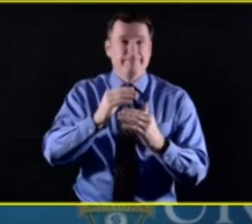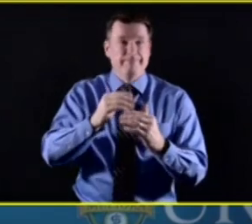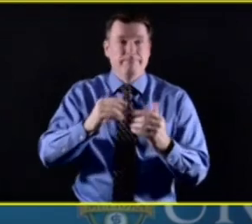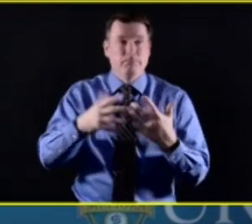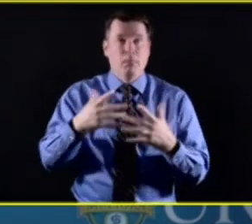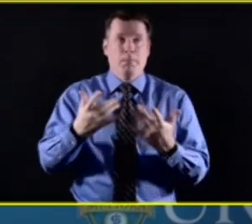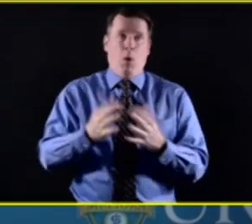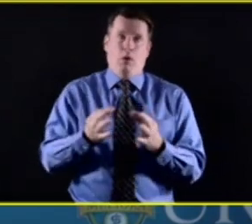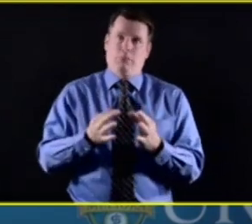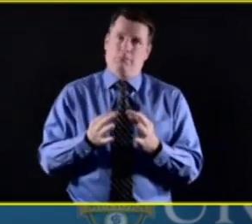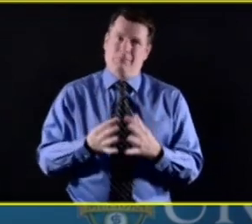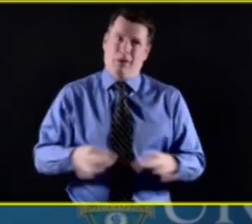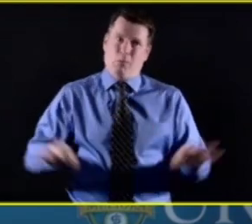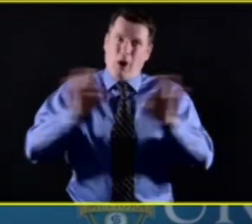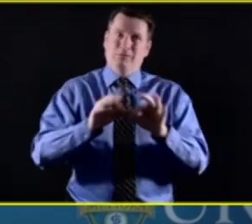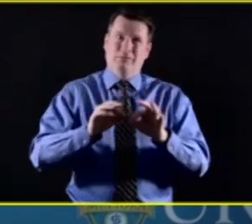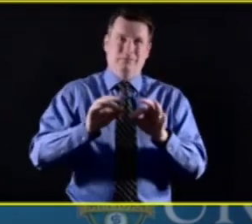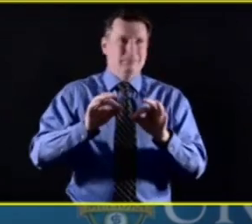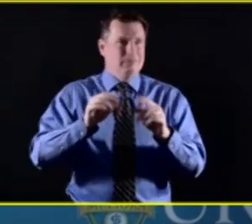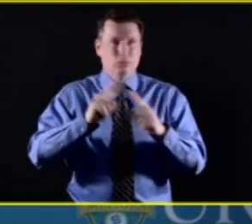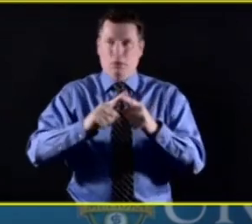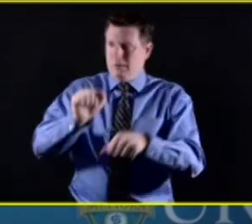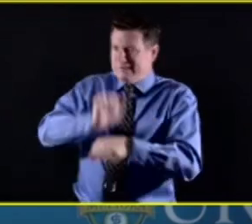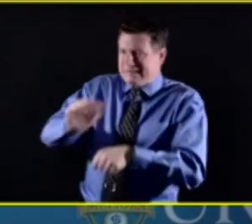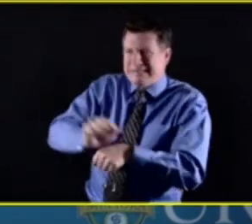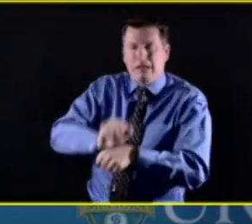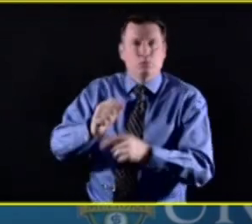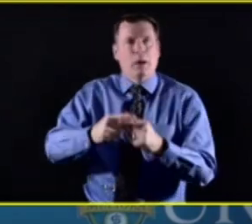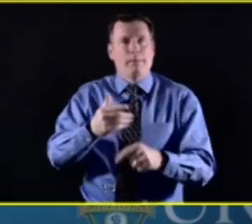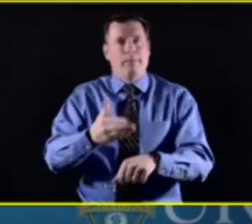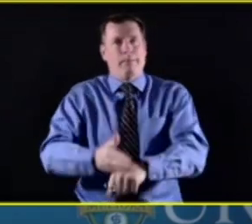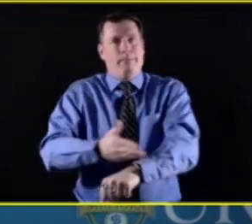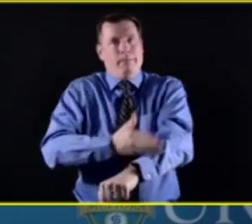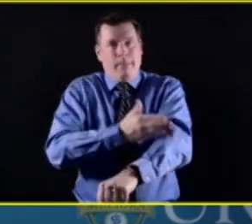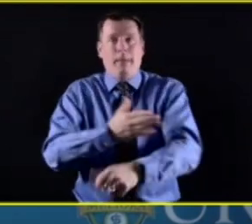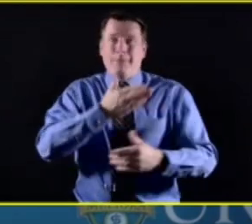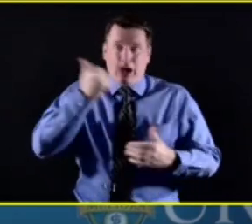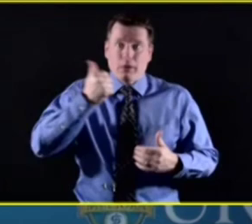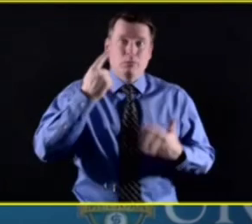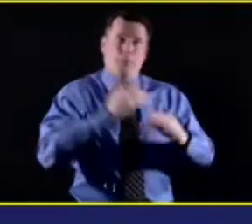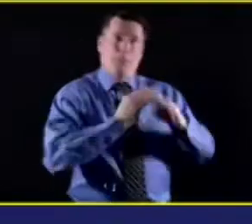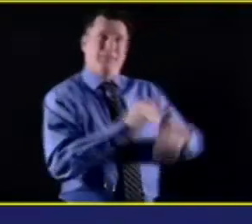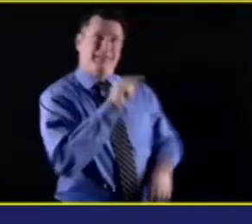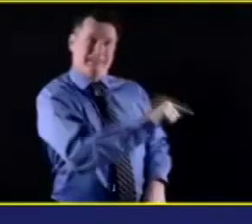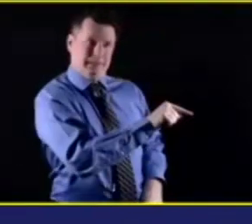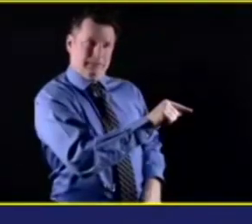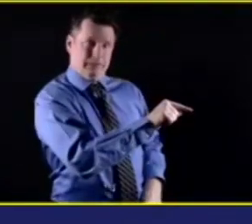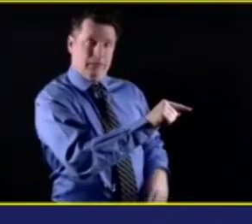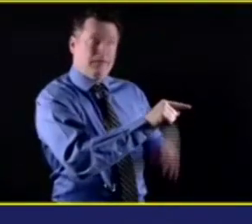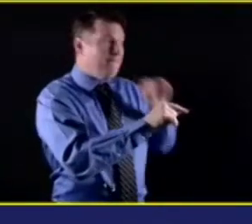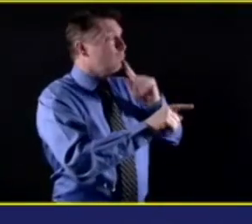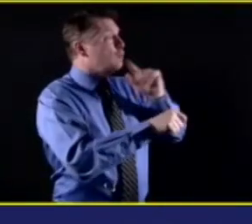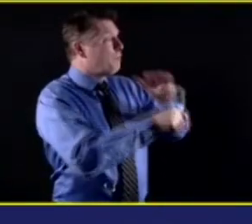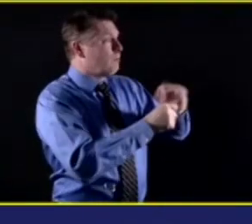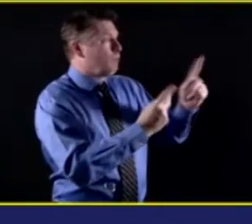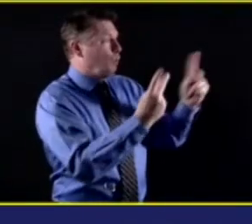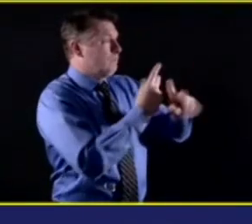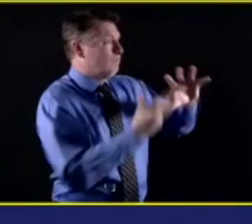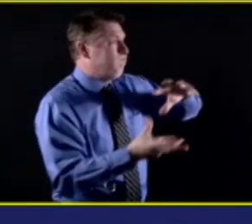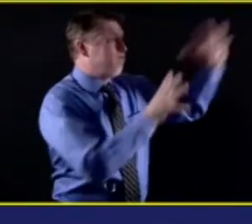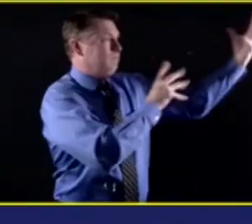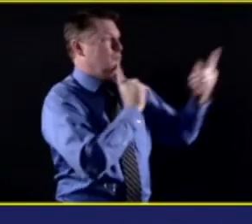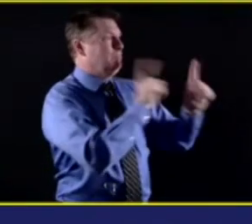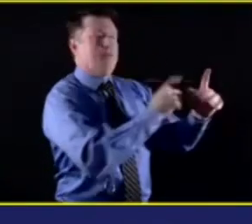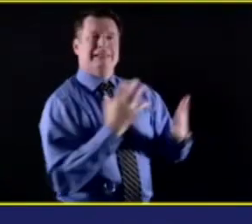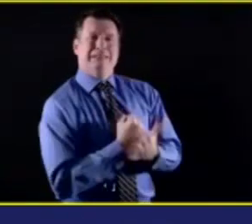Patty, thanks. We're, uh, nearing the end of our half hour. I did want to ask Dr. Silva if she has any, um, final thoughts she'd like to share about the